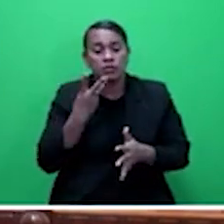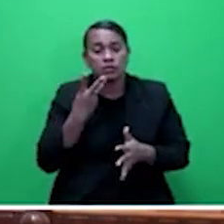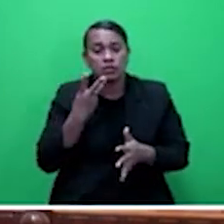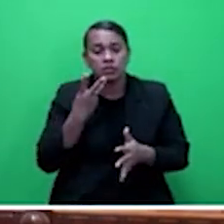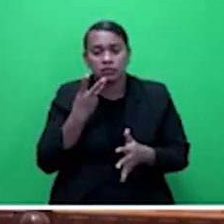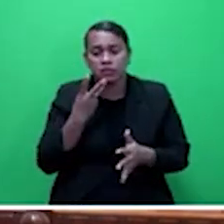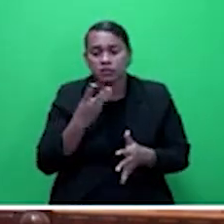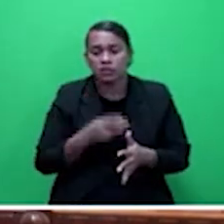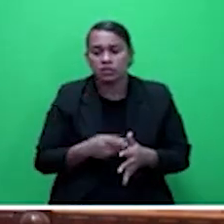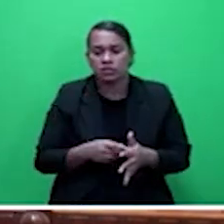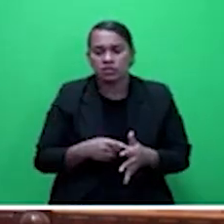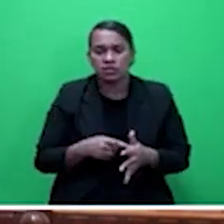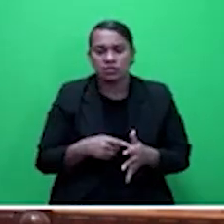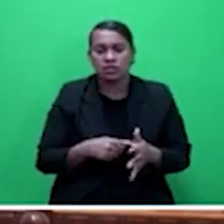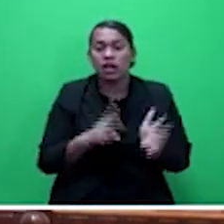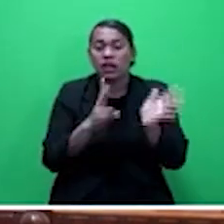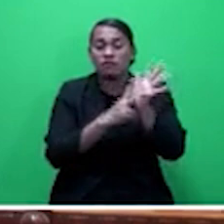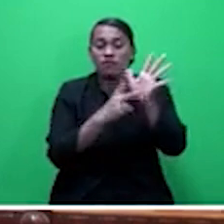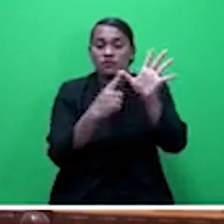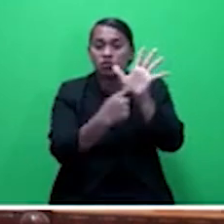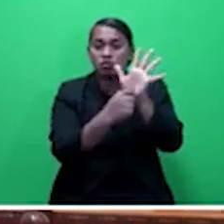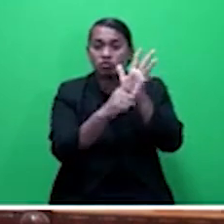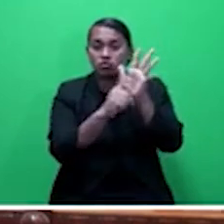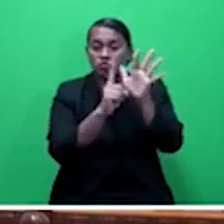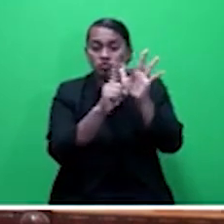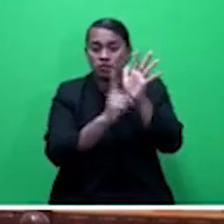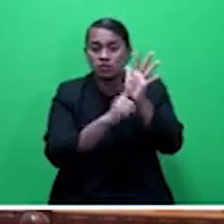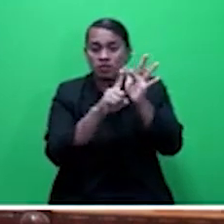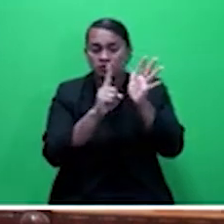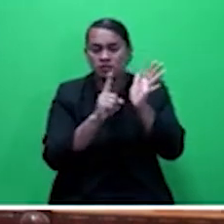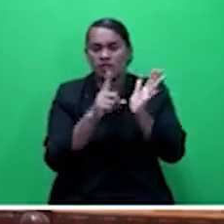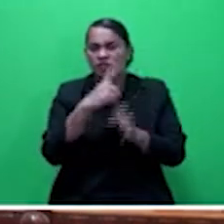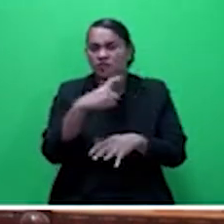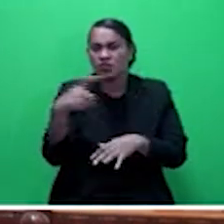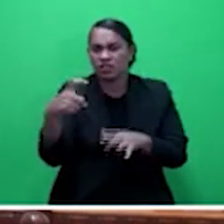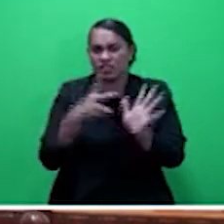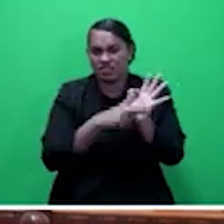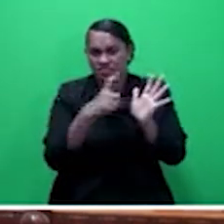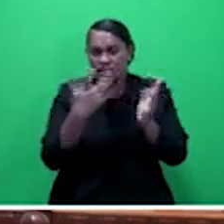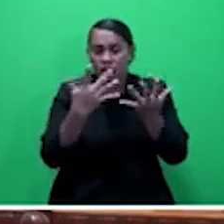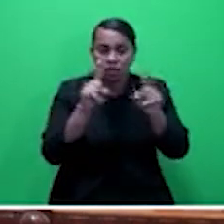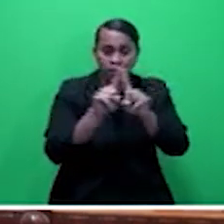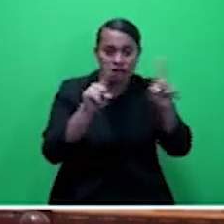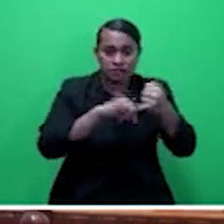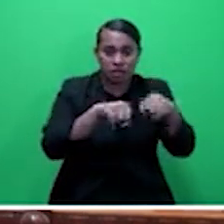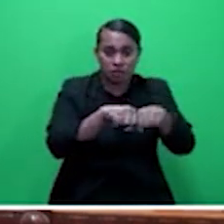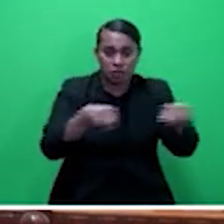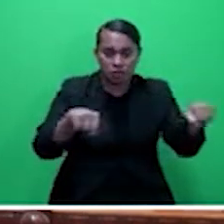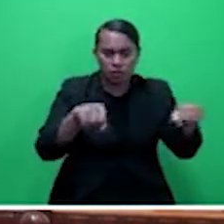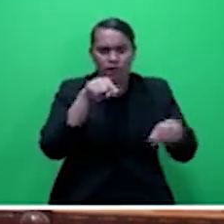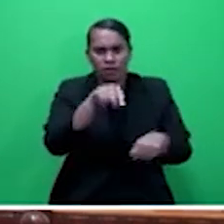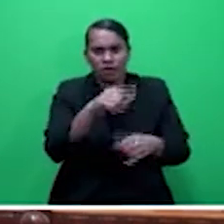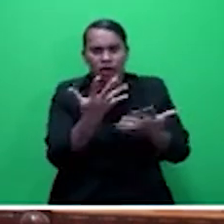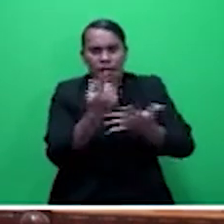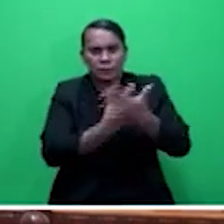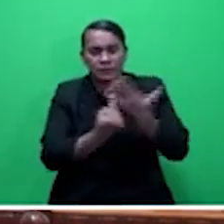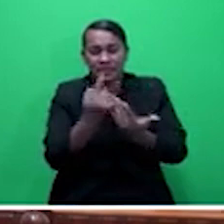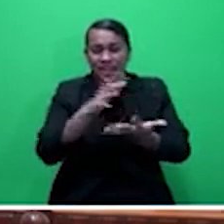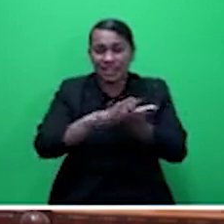during the last cyclone, Cyclone Herald, where she said